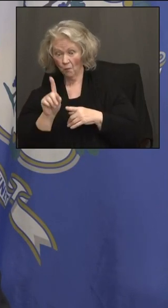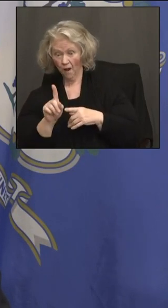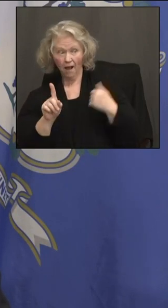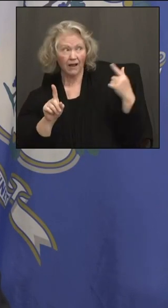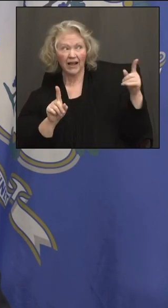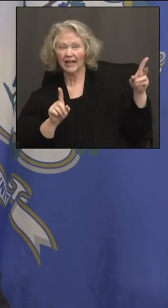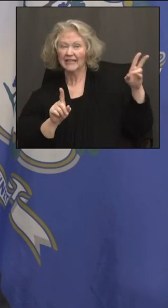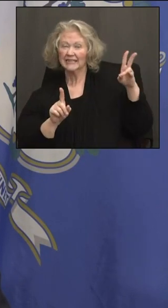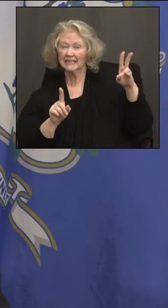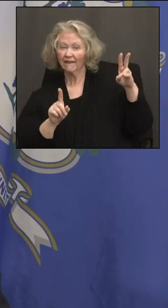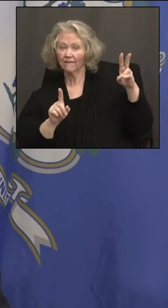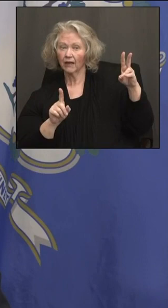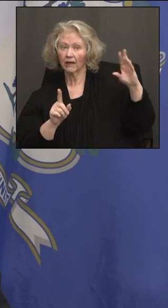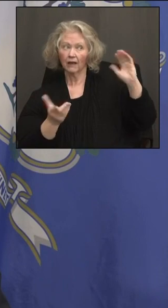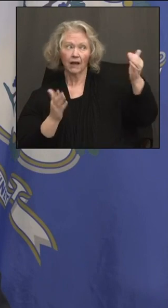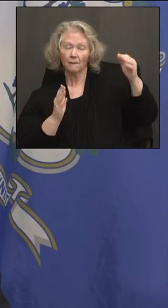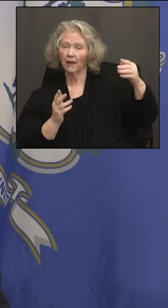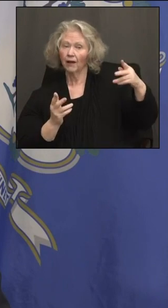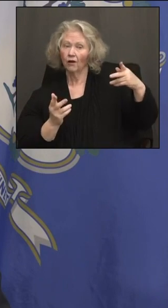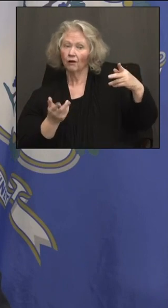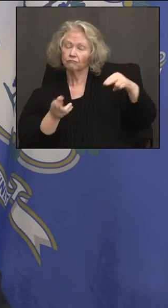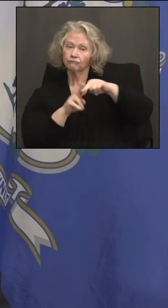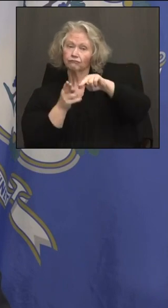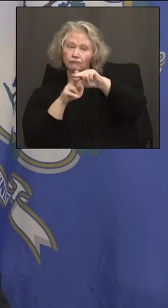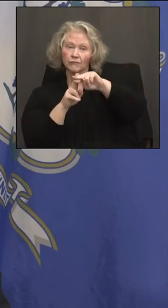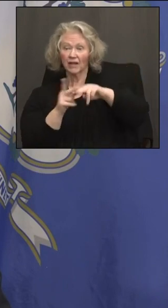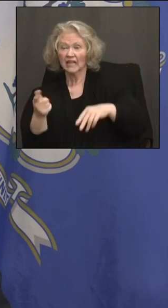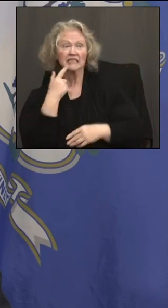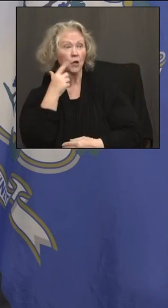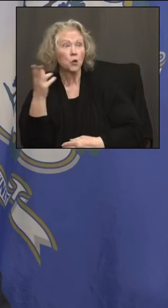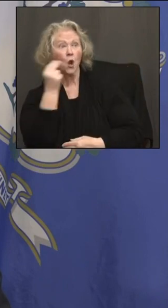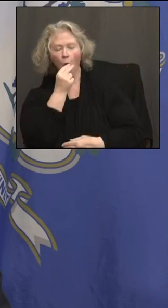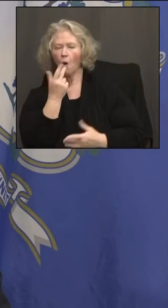they've got to come up with an alternative. They just can't vote no.